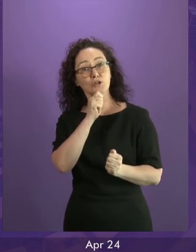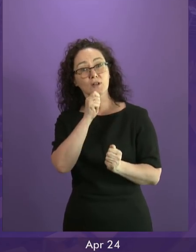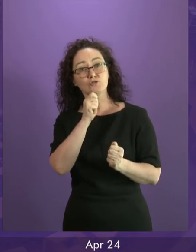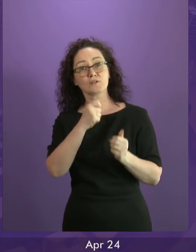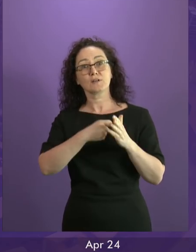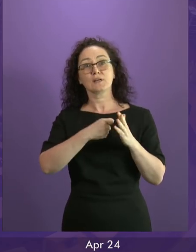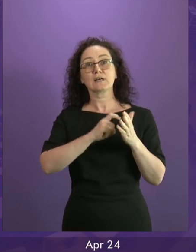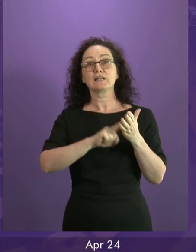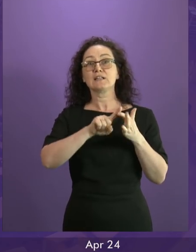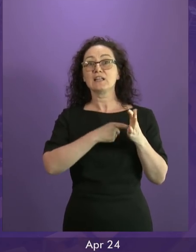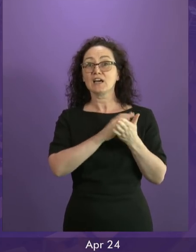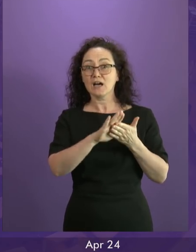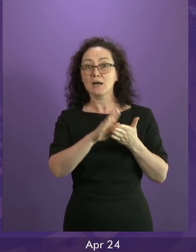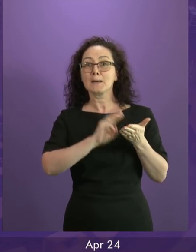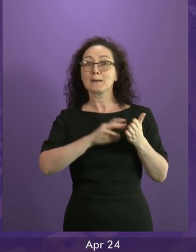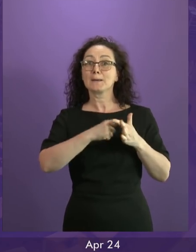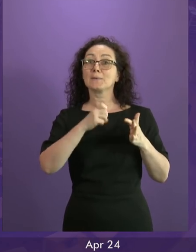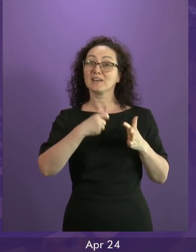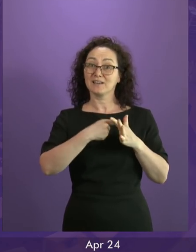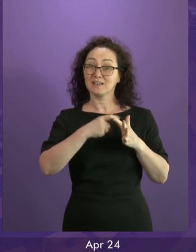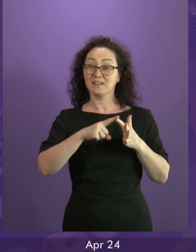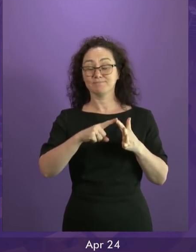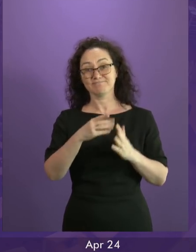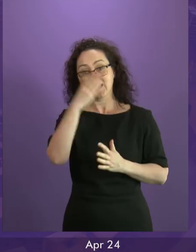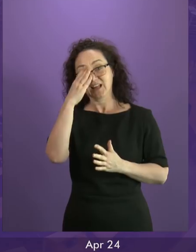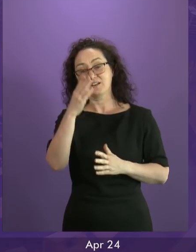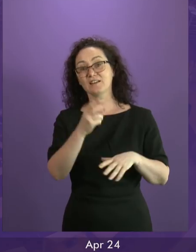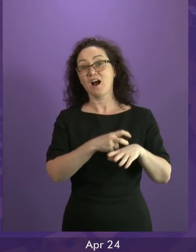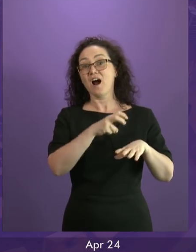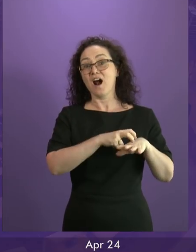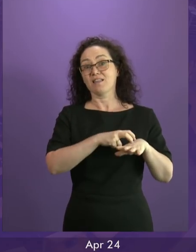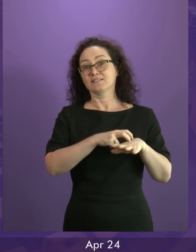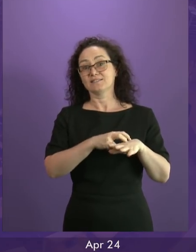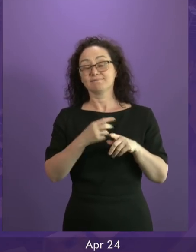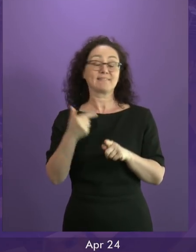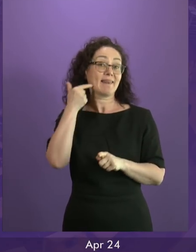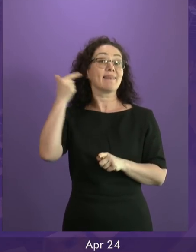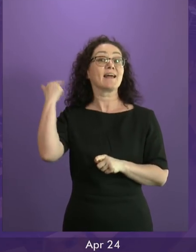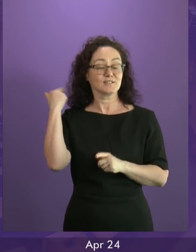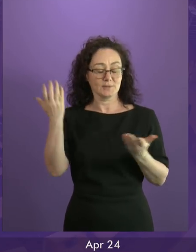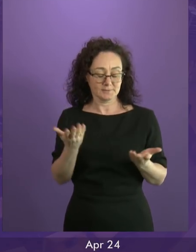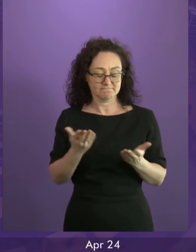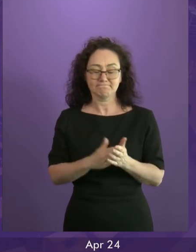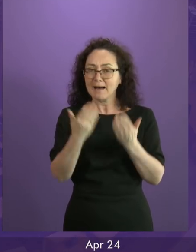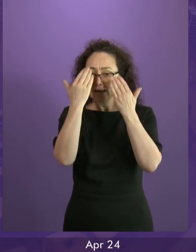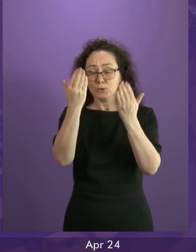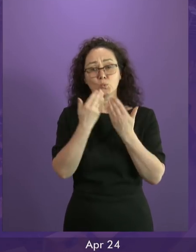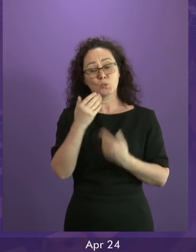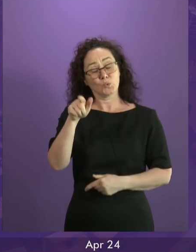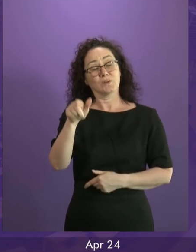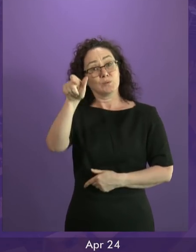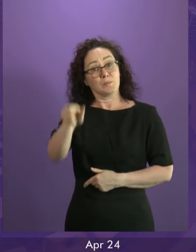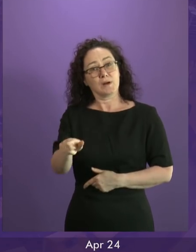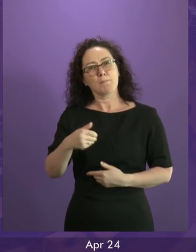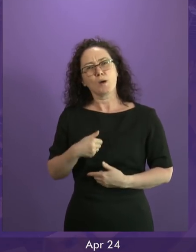Ireland last week and whose funeral is taking place just now. I didn't know Lyra but everything I have read by her